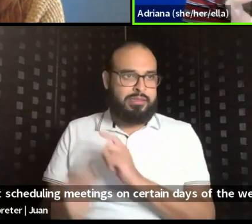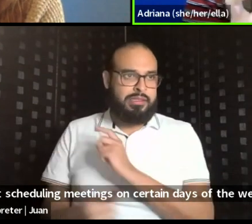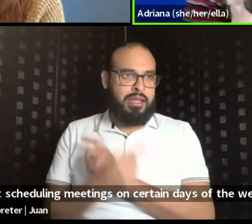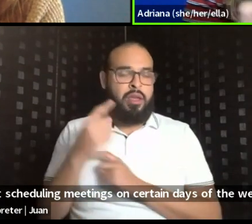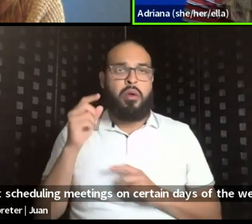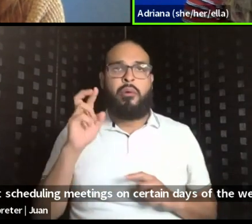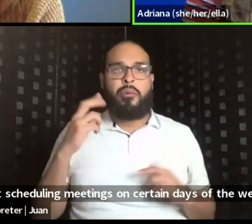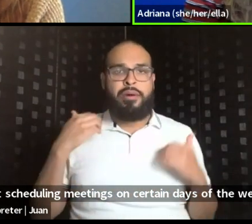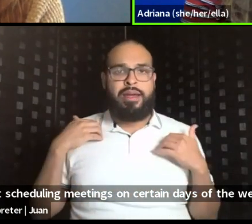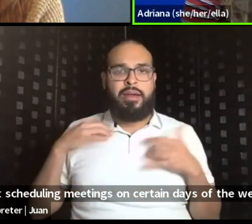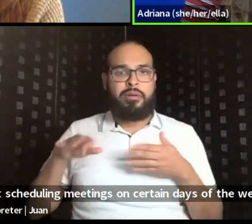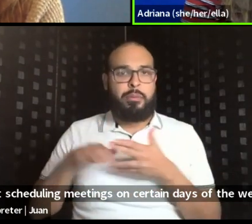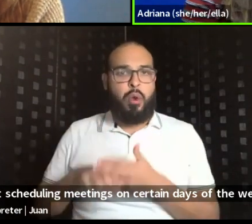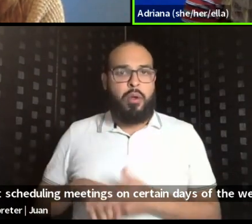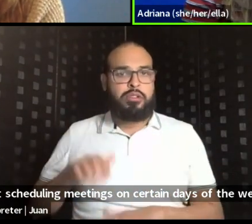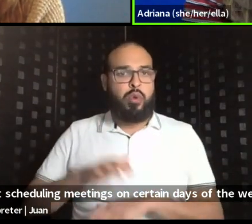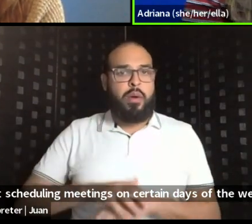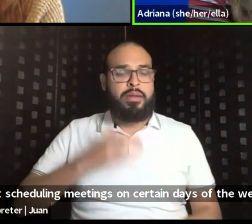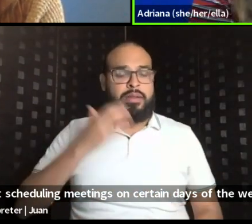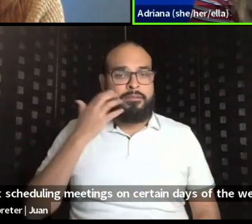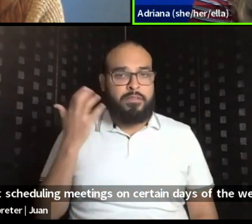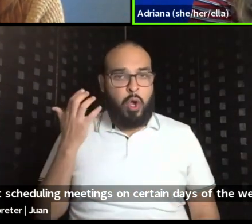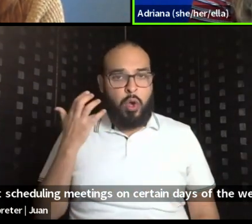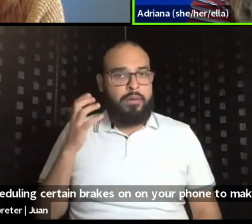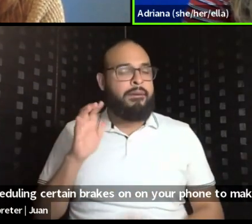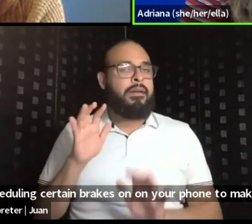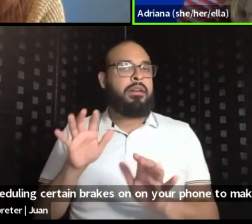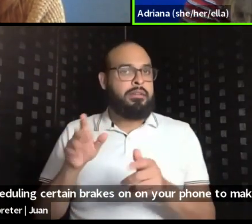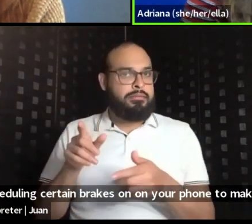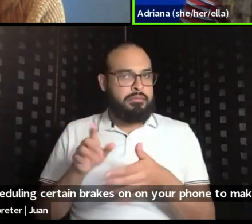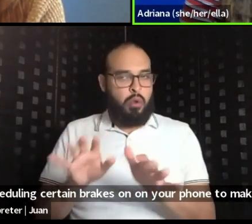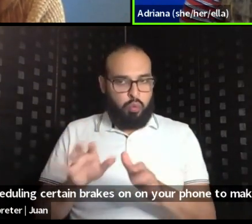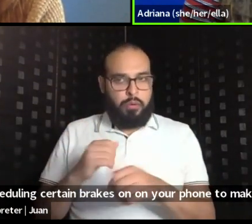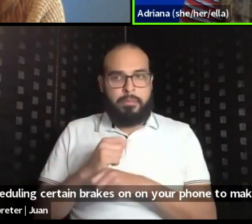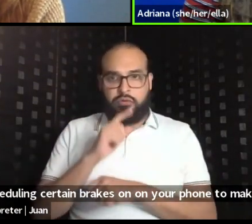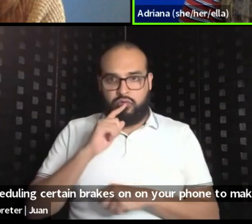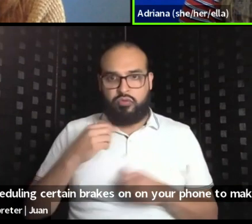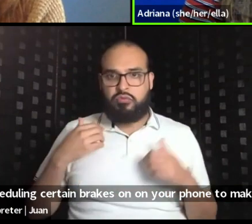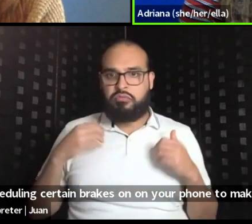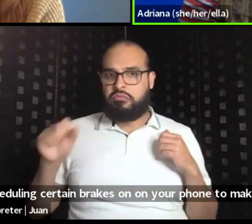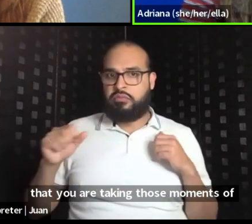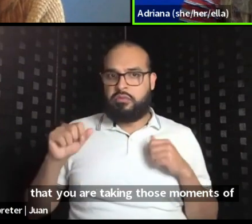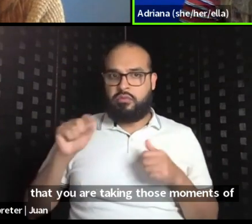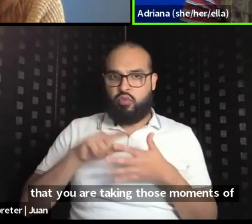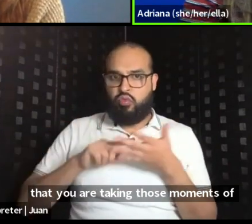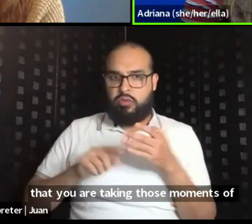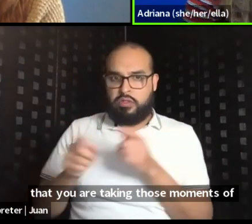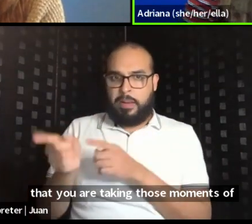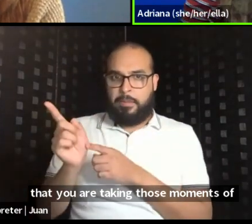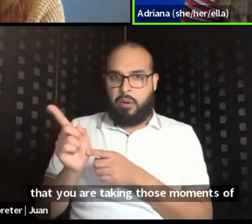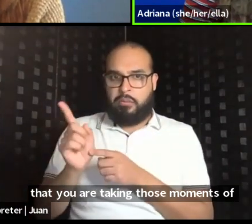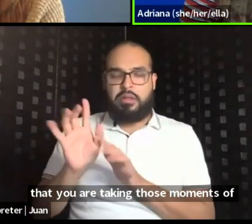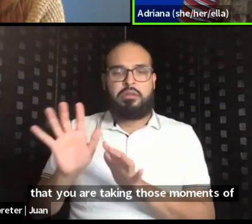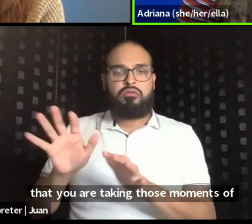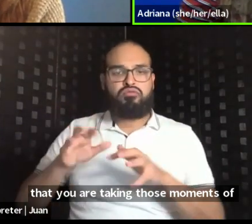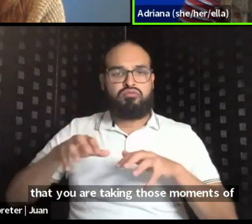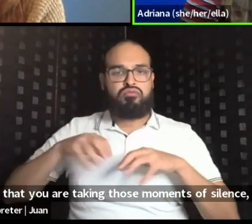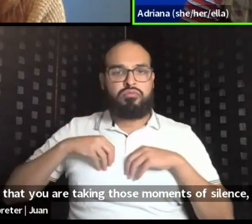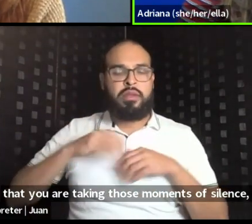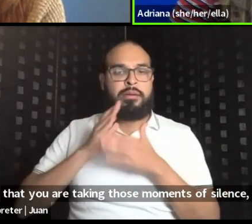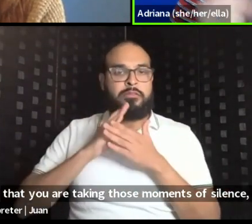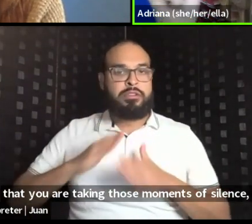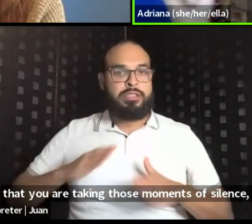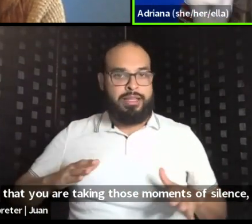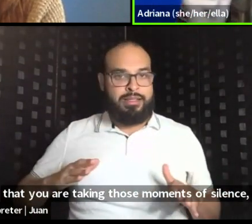breaks, um, on your phone to make sure that you are taking, um, those moments of, of silence or